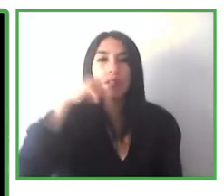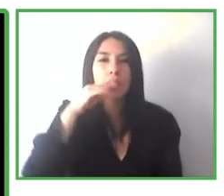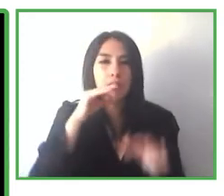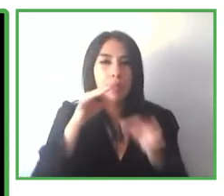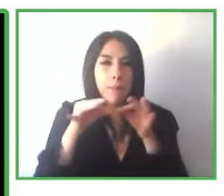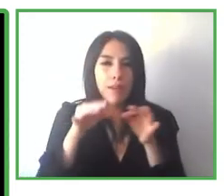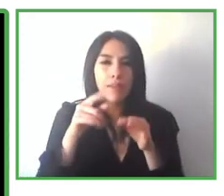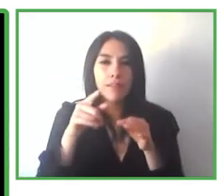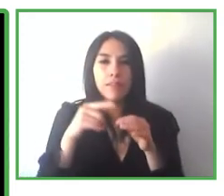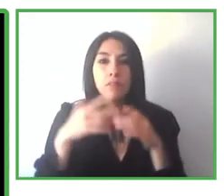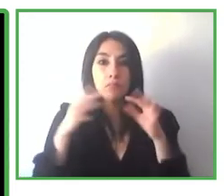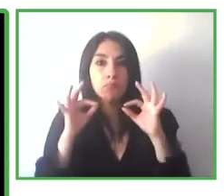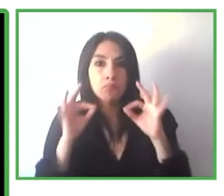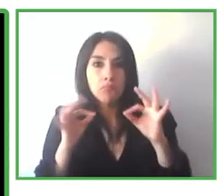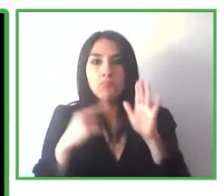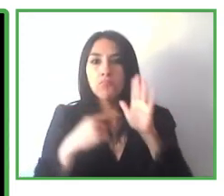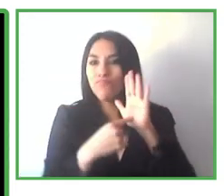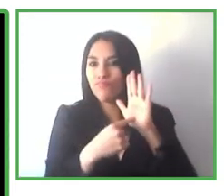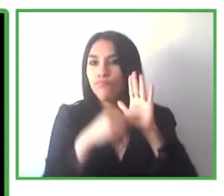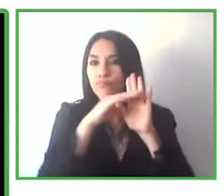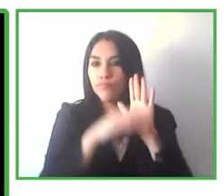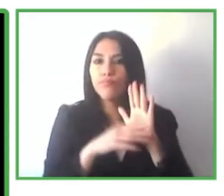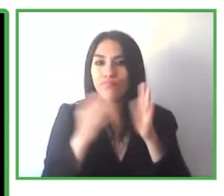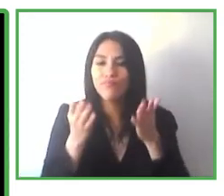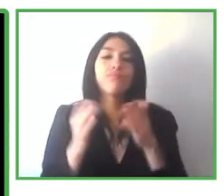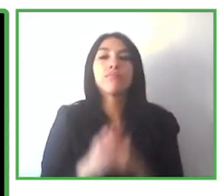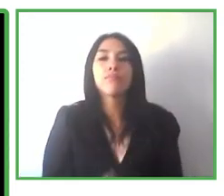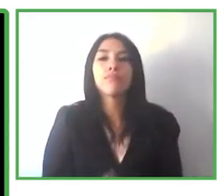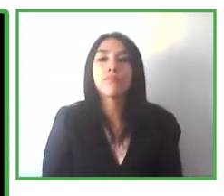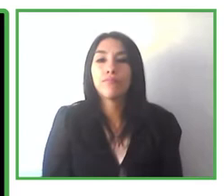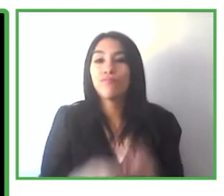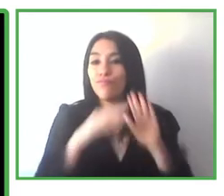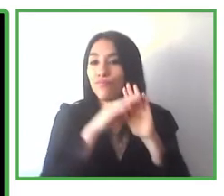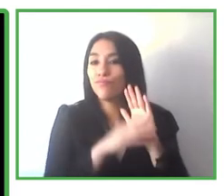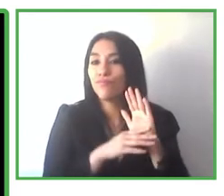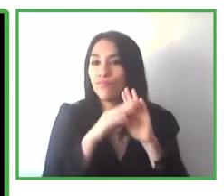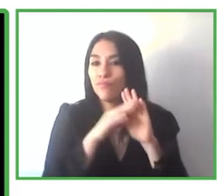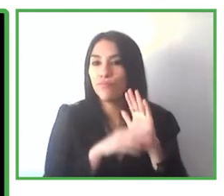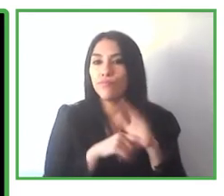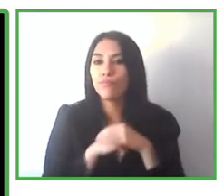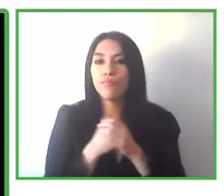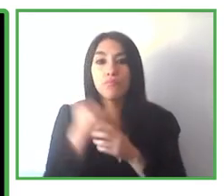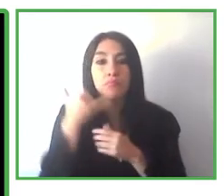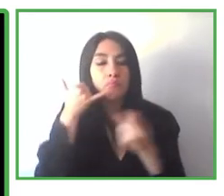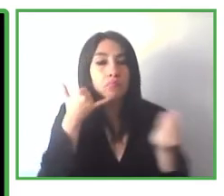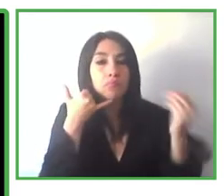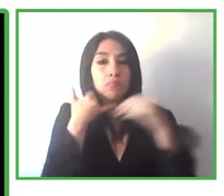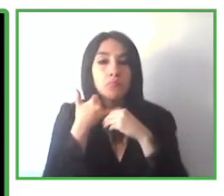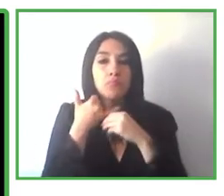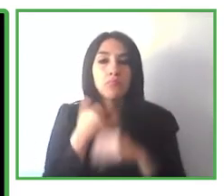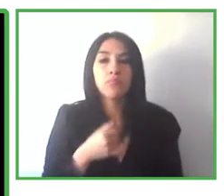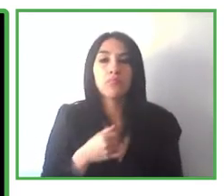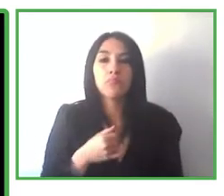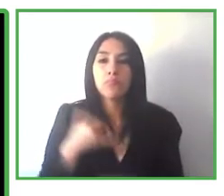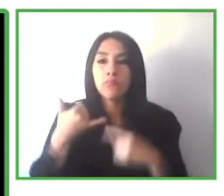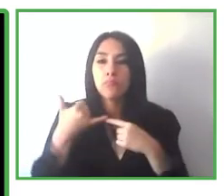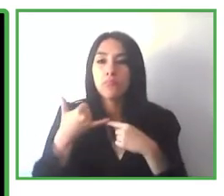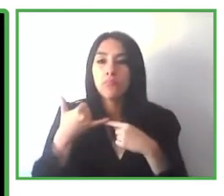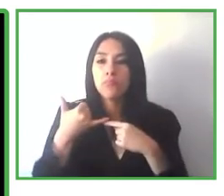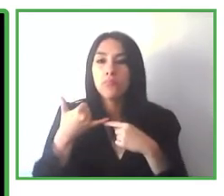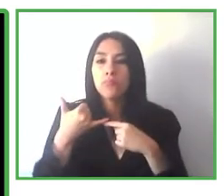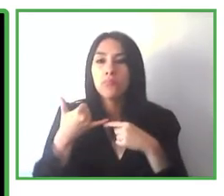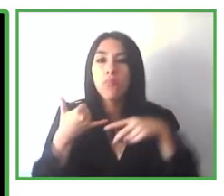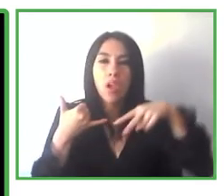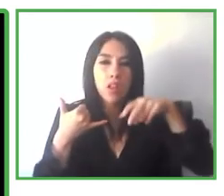trouble understanding the instructions because we don't speak the language. Just by introducing the NaviLens code, you can get